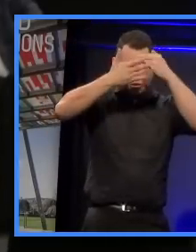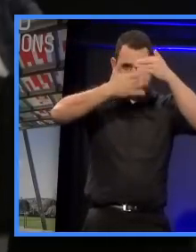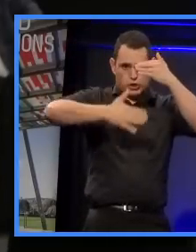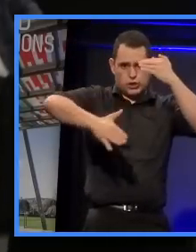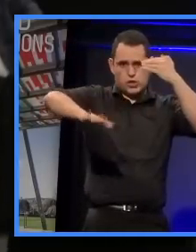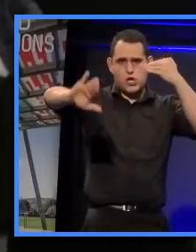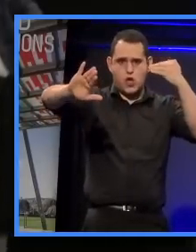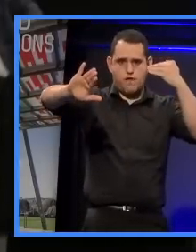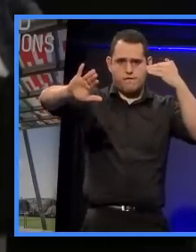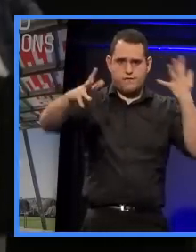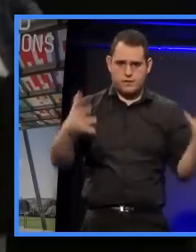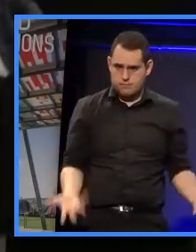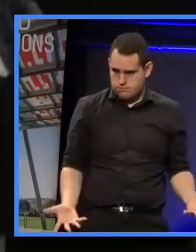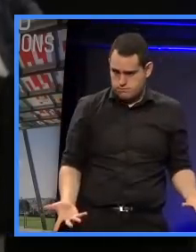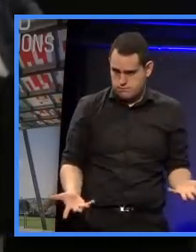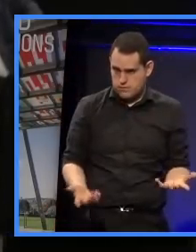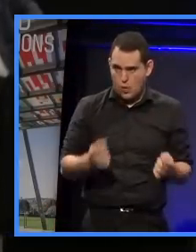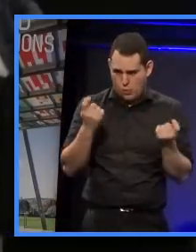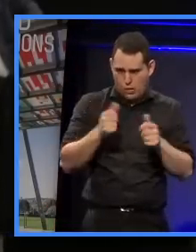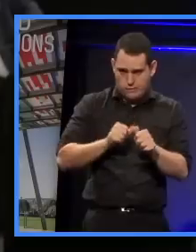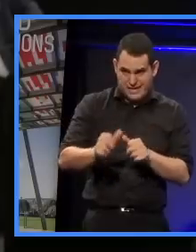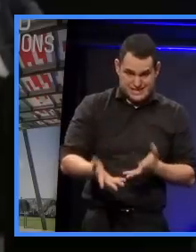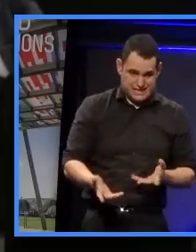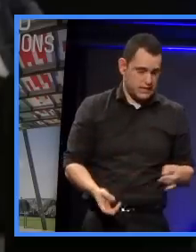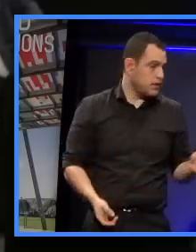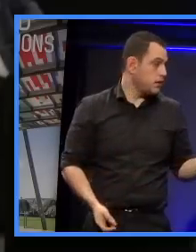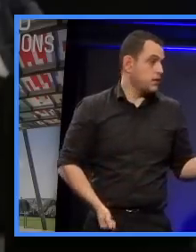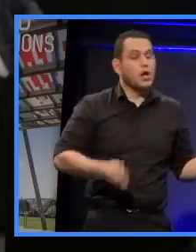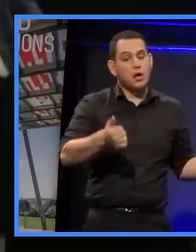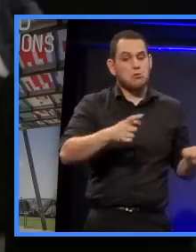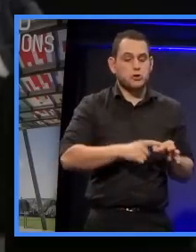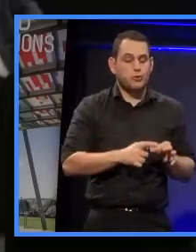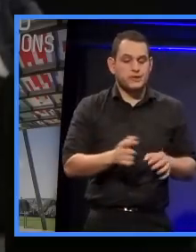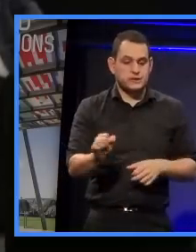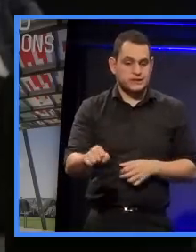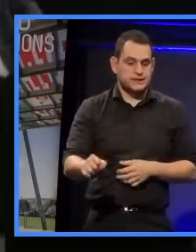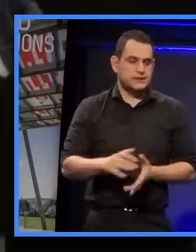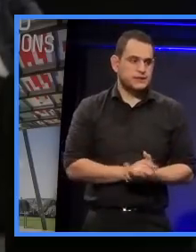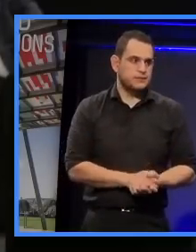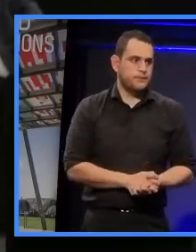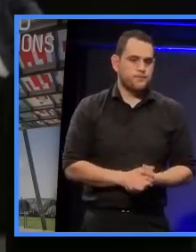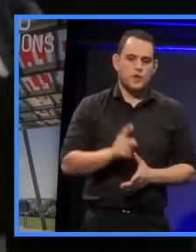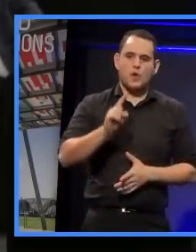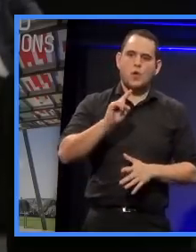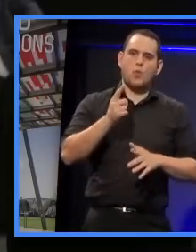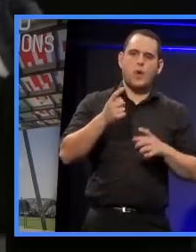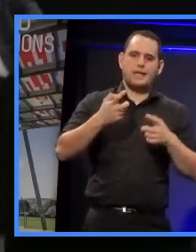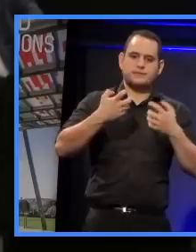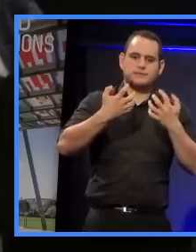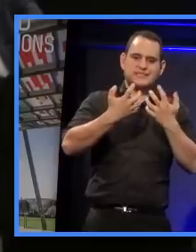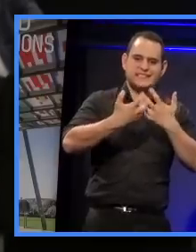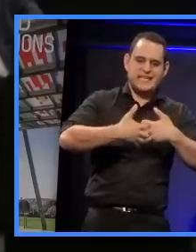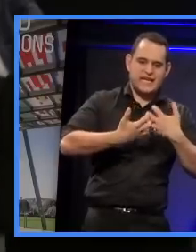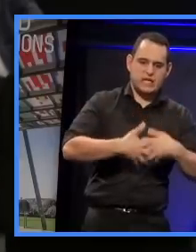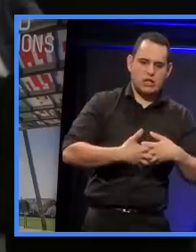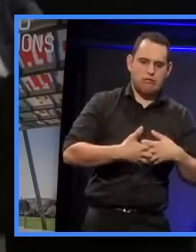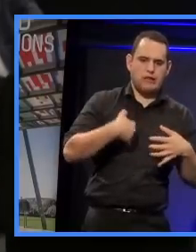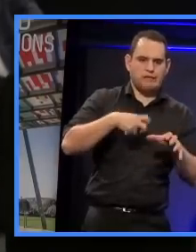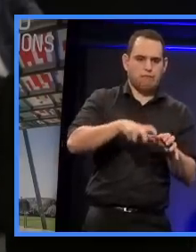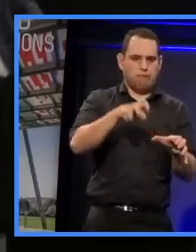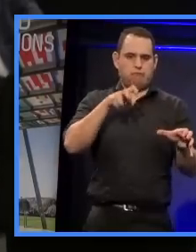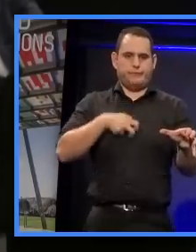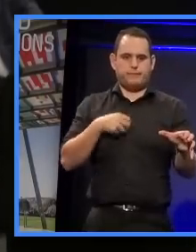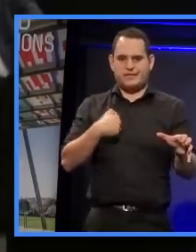double curved surface? Yes, a very good question. One of the technical elements I had to drop out of